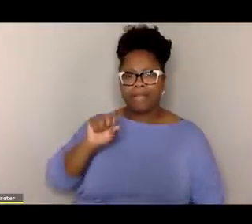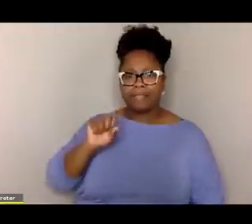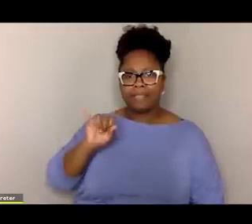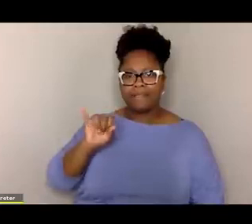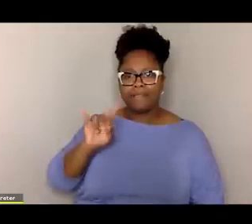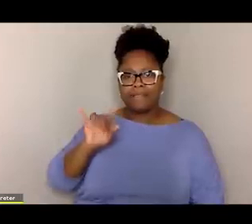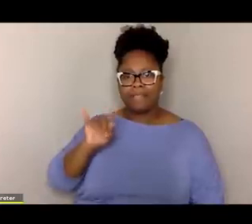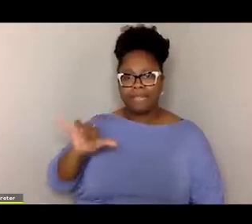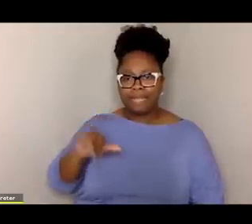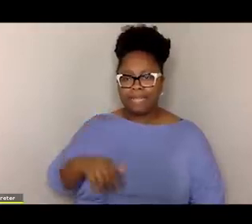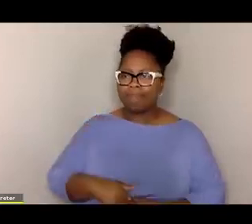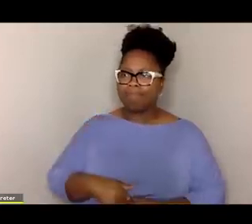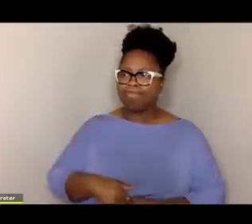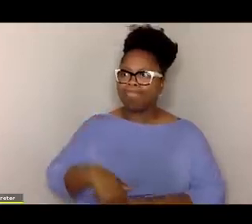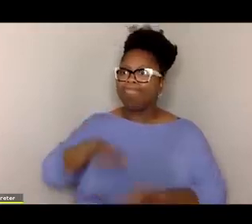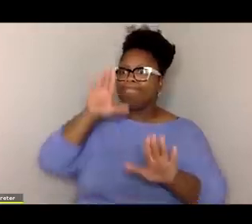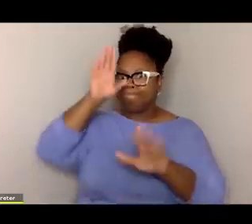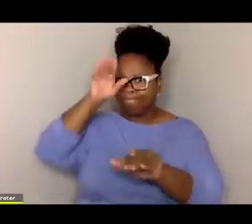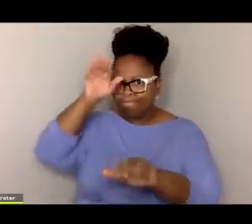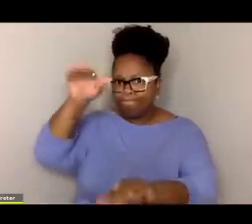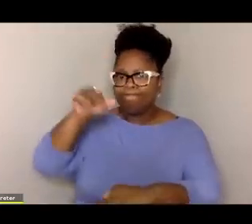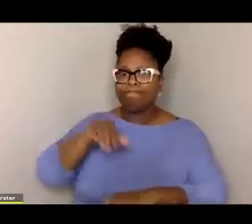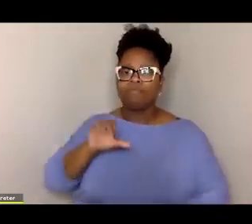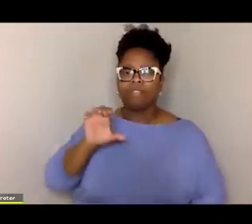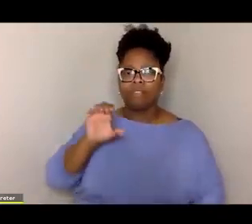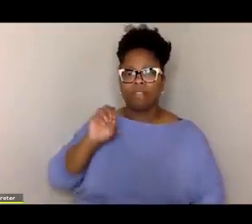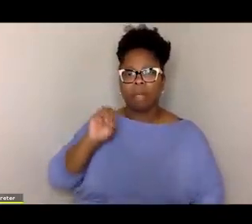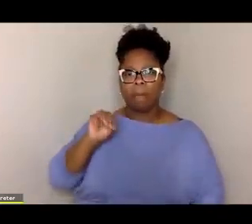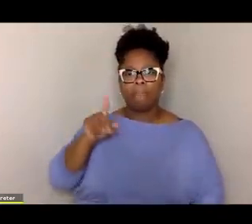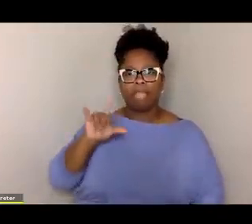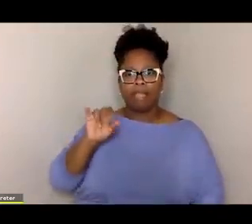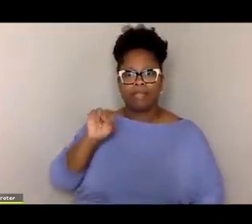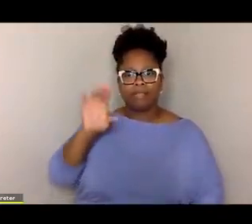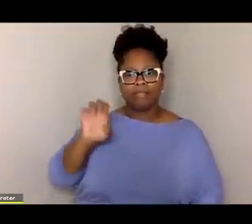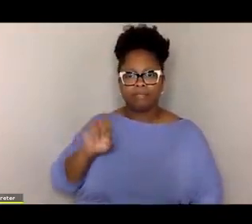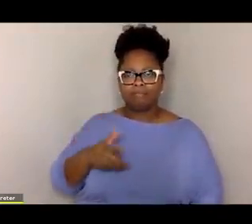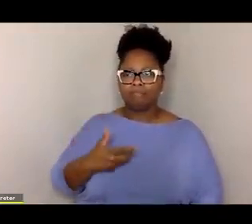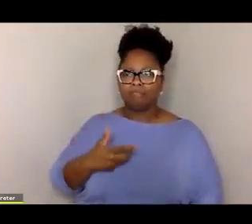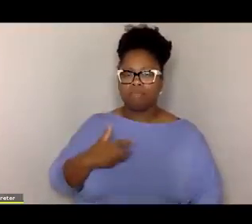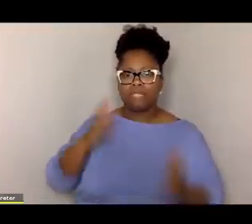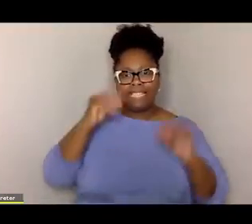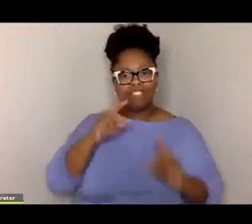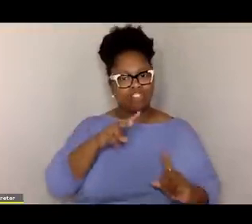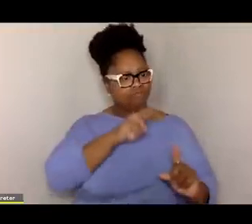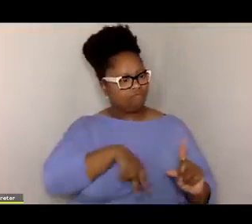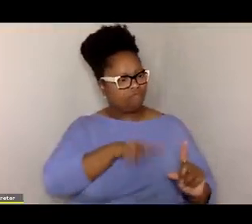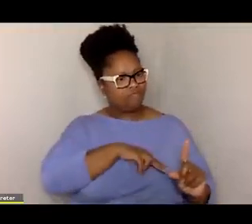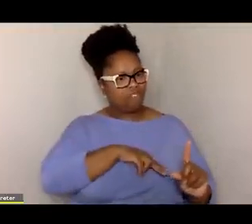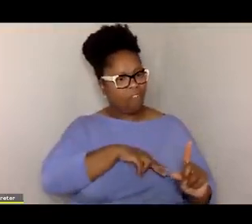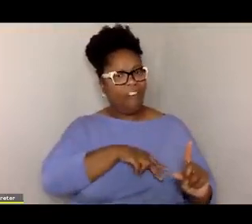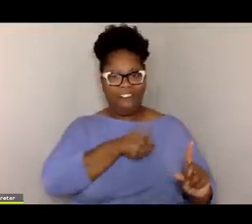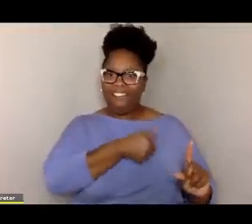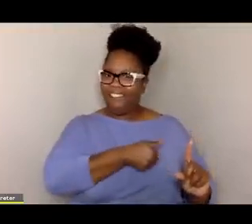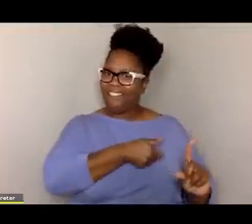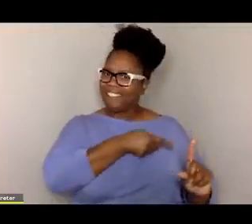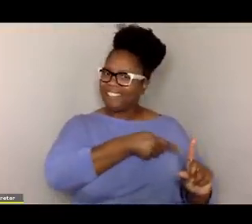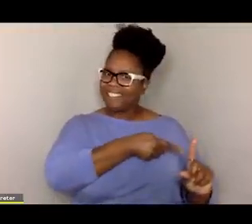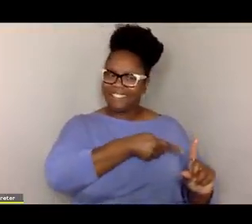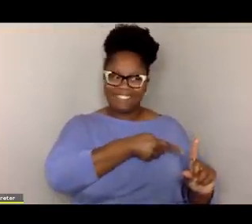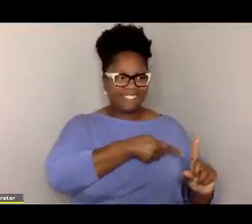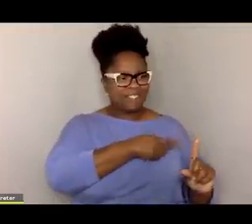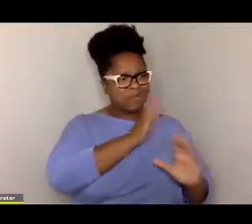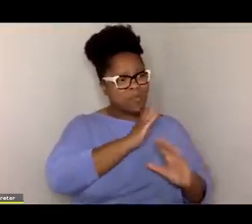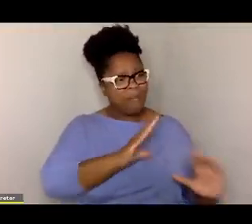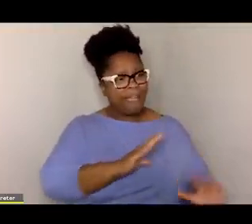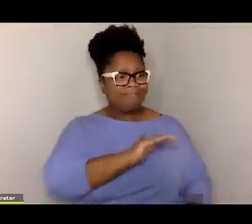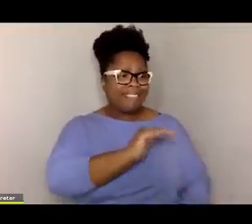and compliance on the part of students that teachers misinterpret as